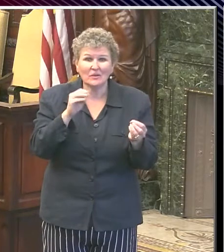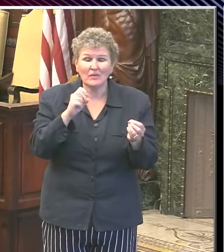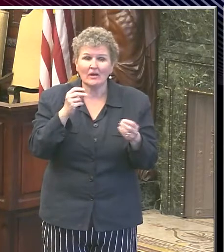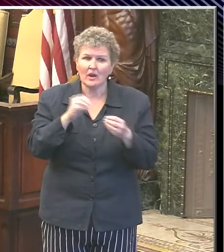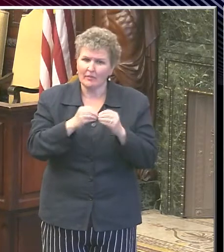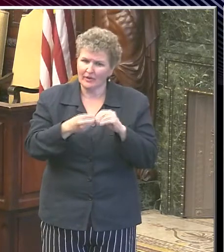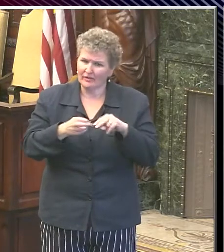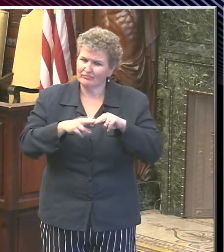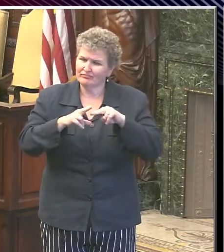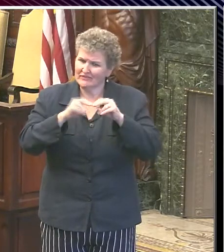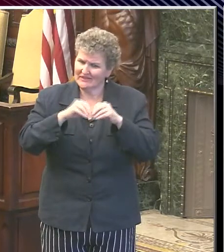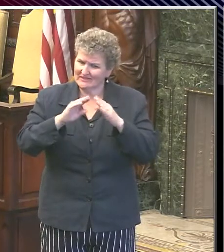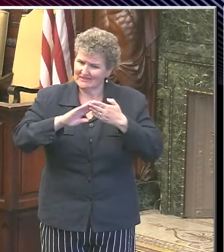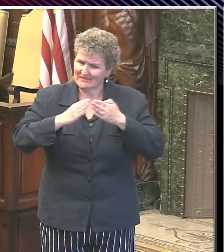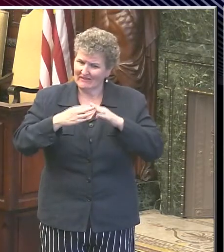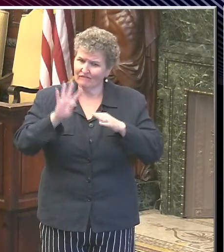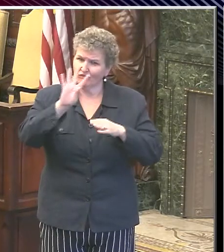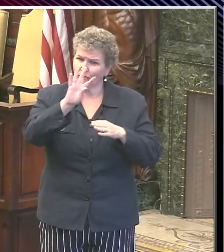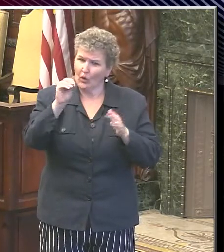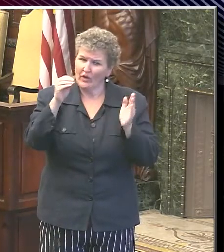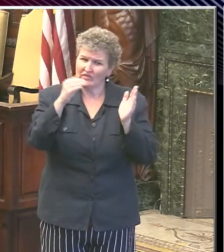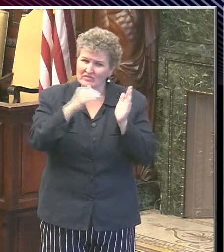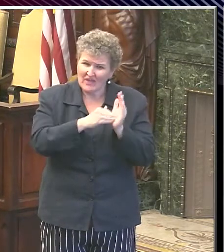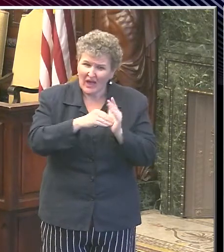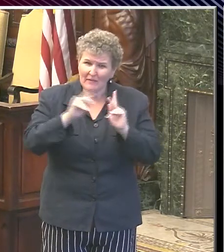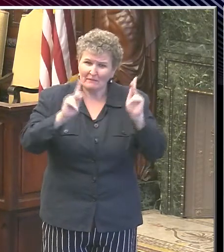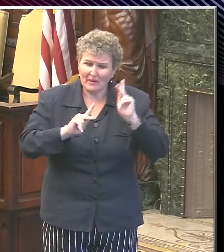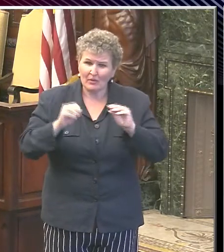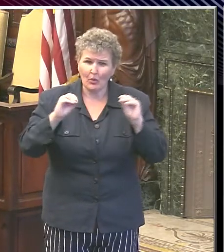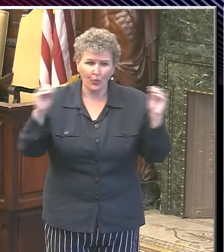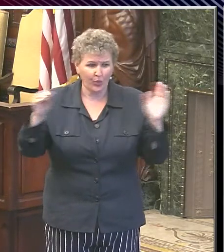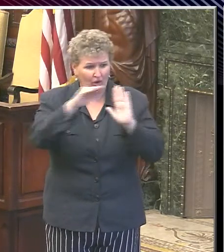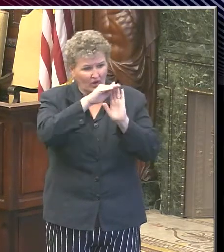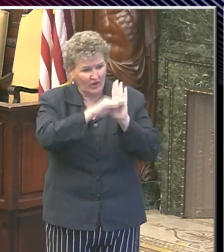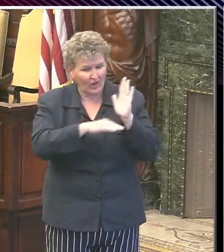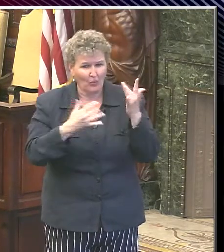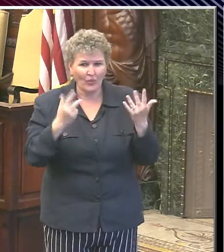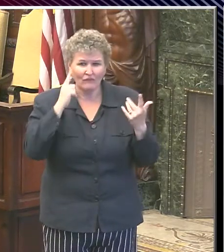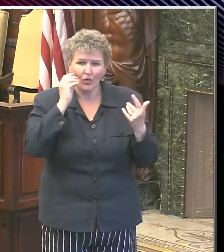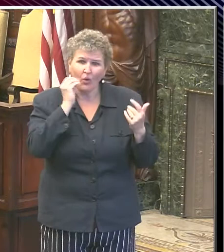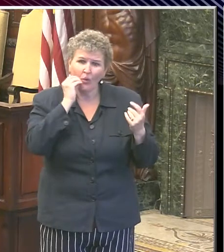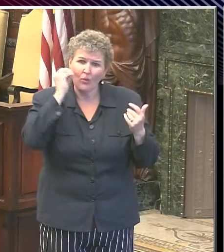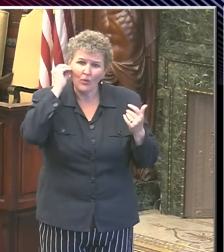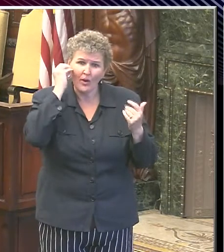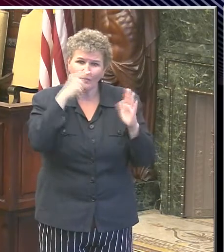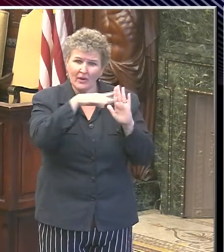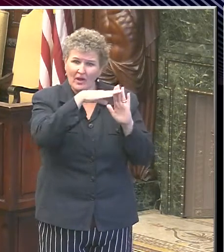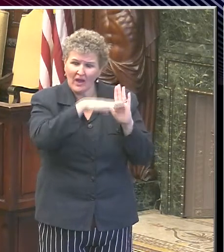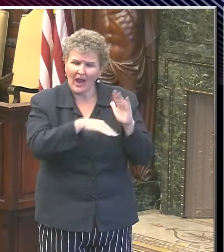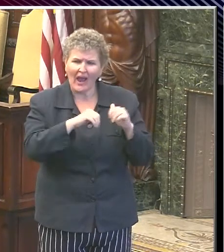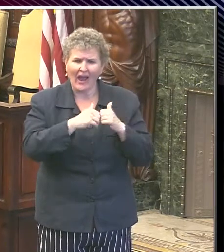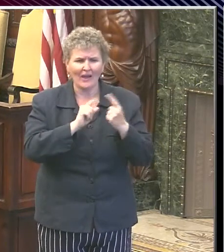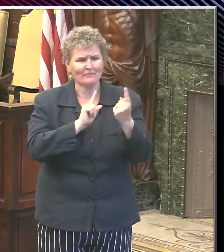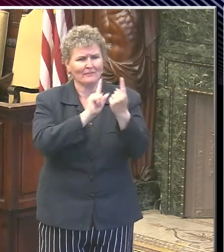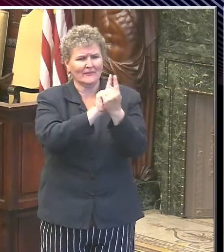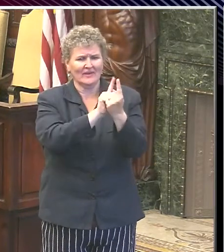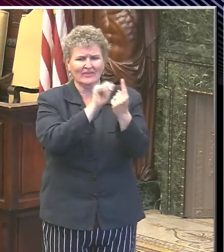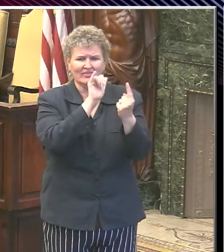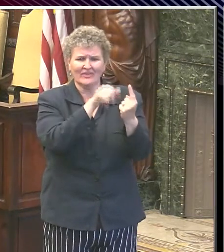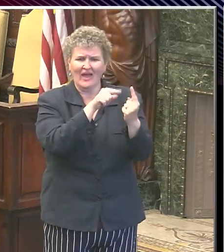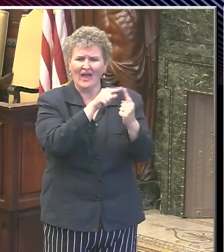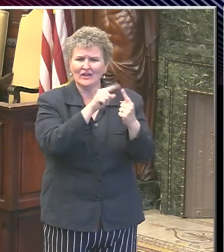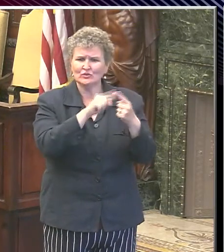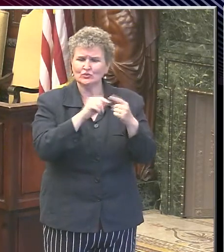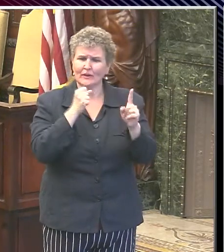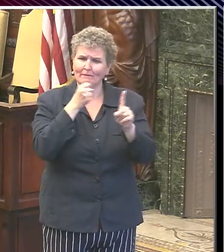us that there's about 40,000 people that are now on a wait list for a home. How would you be able to meet these needs if there's a second wave hitting the city